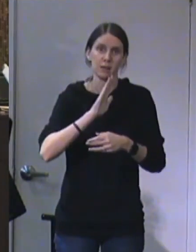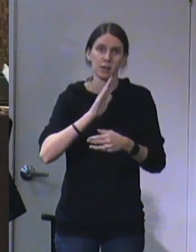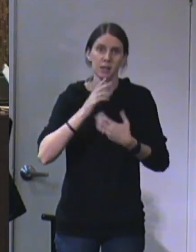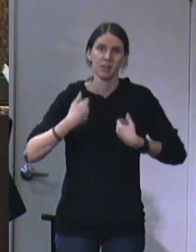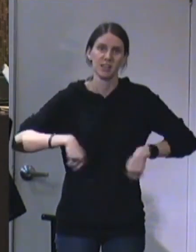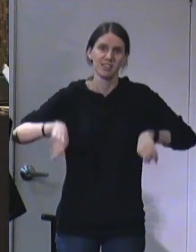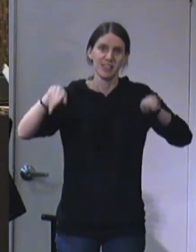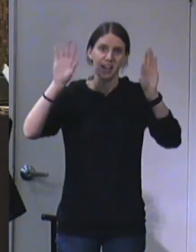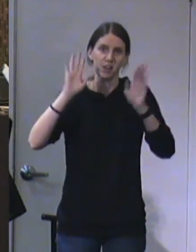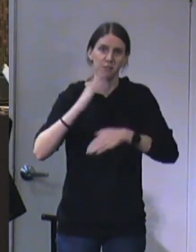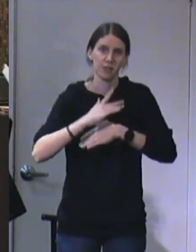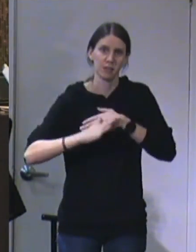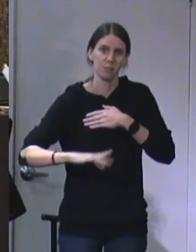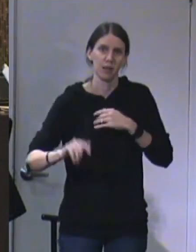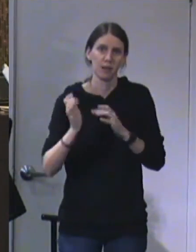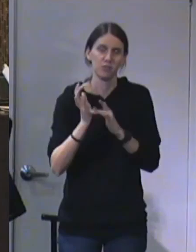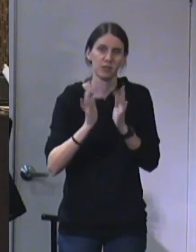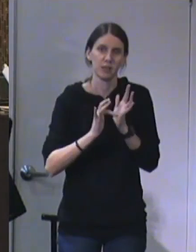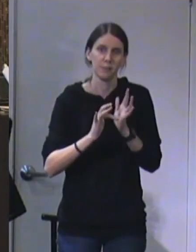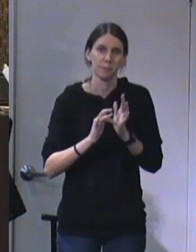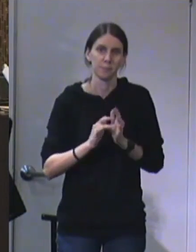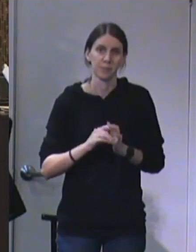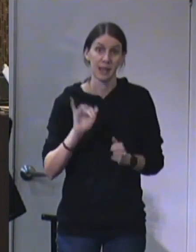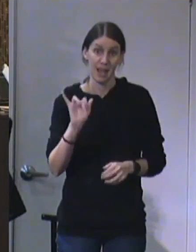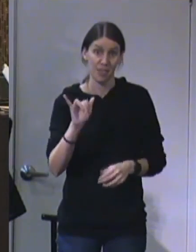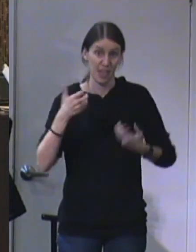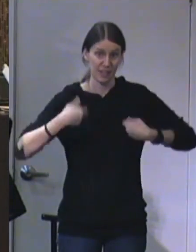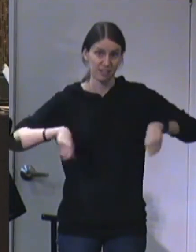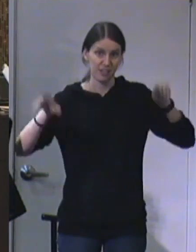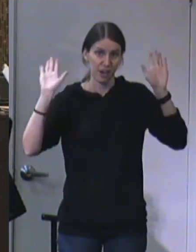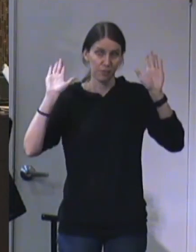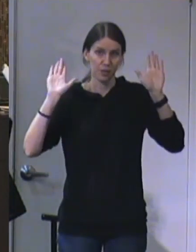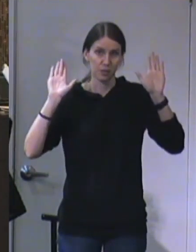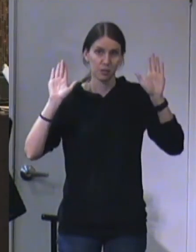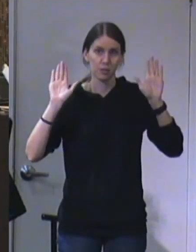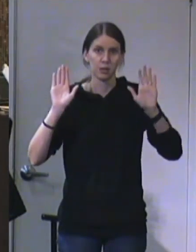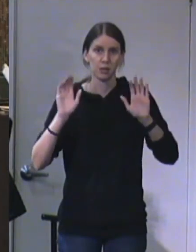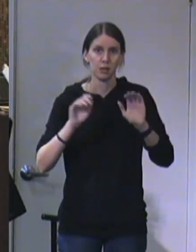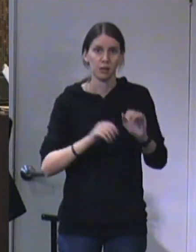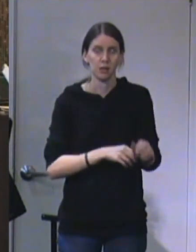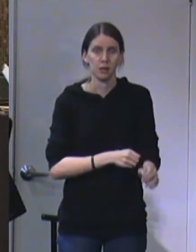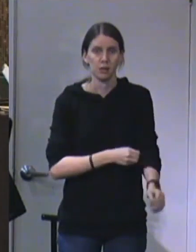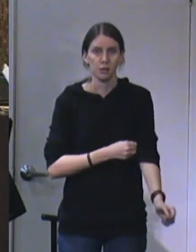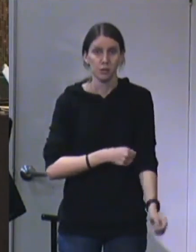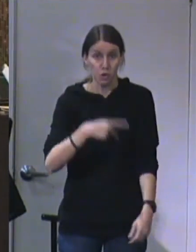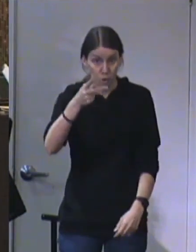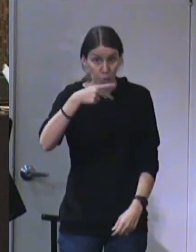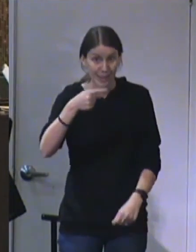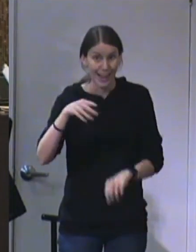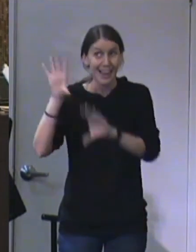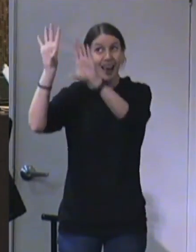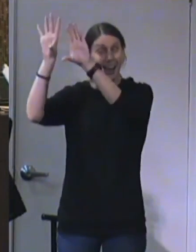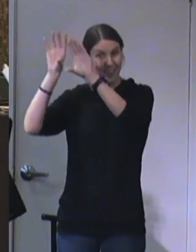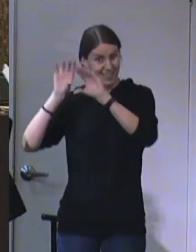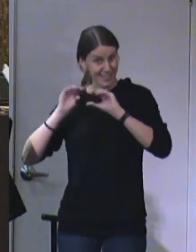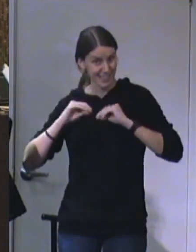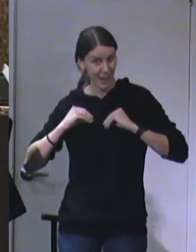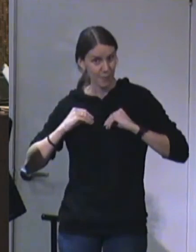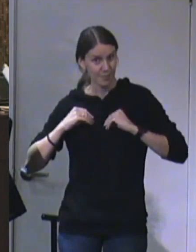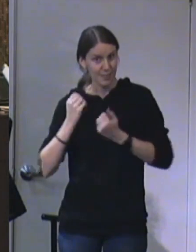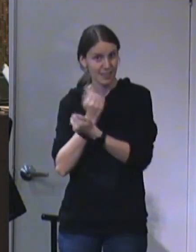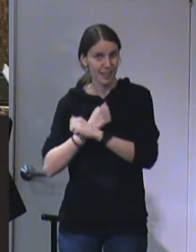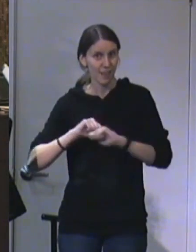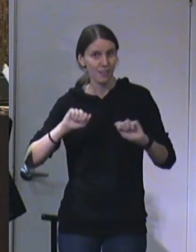the sacrifice of Jesus. And in that sacrifice, once we accept the gift of